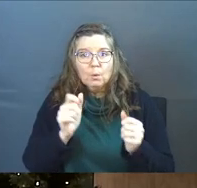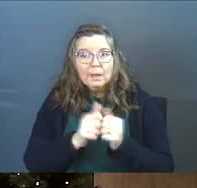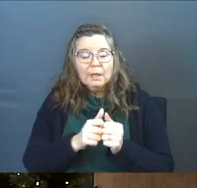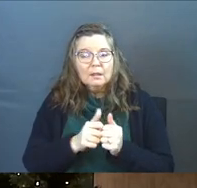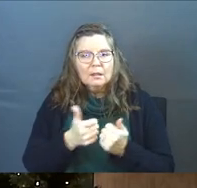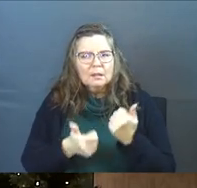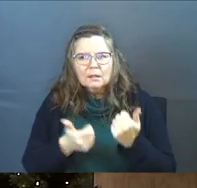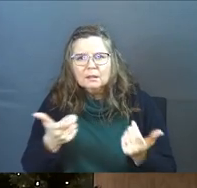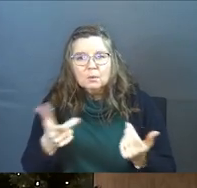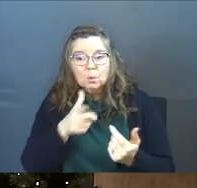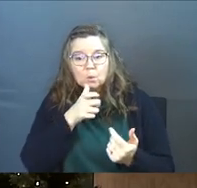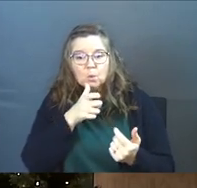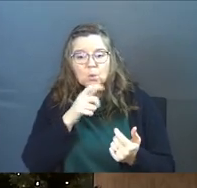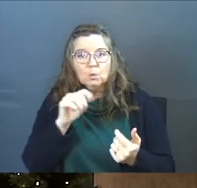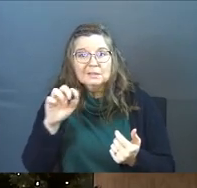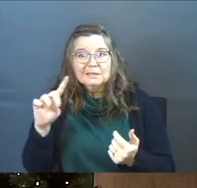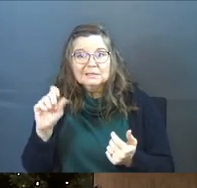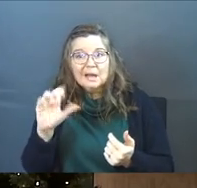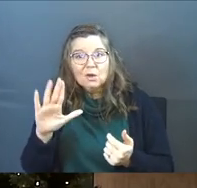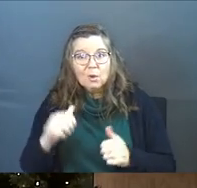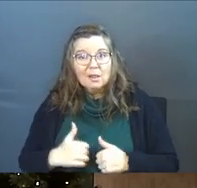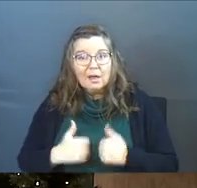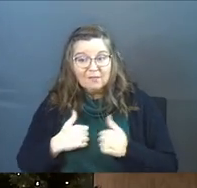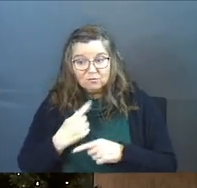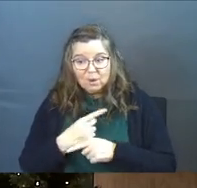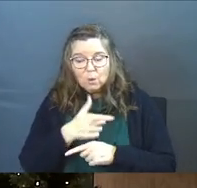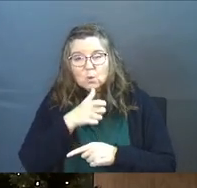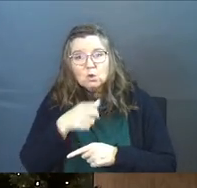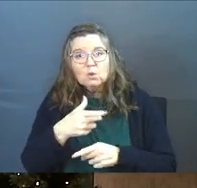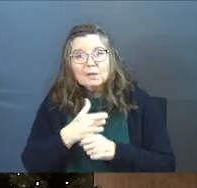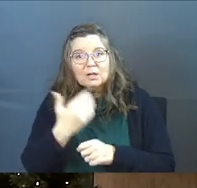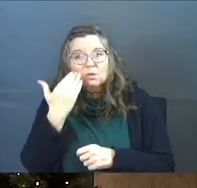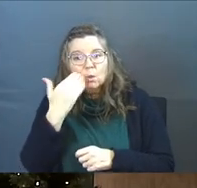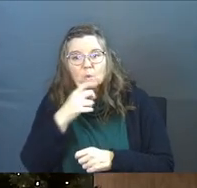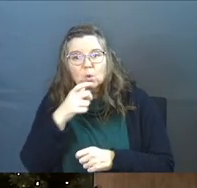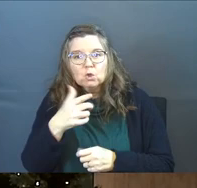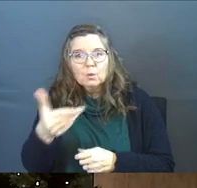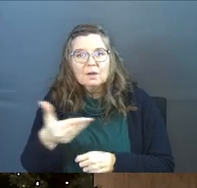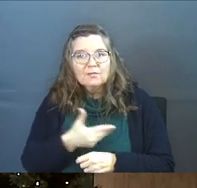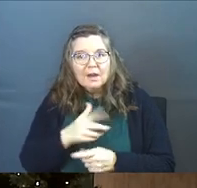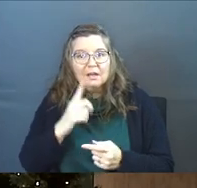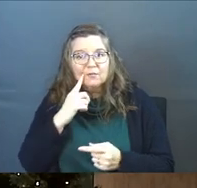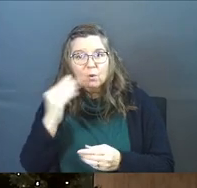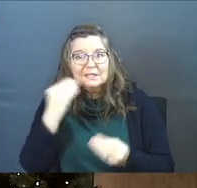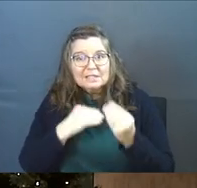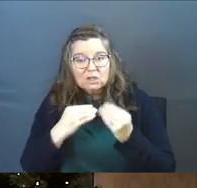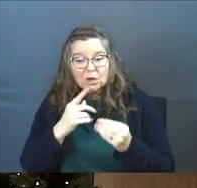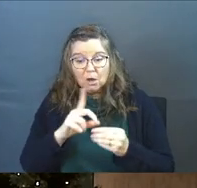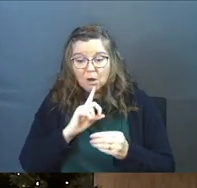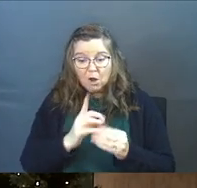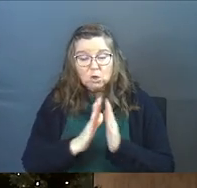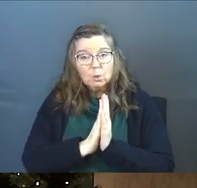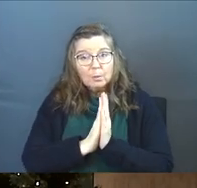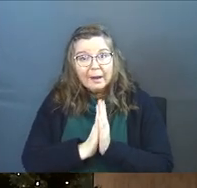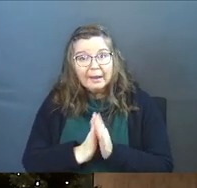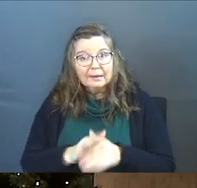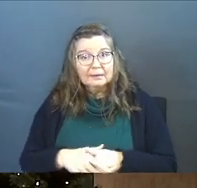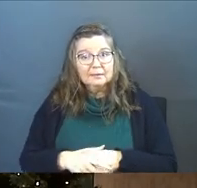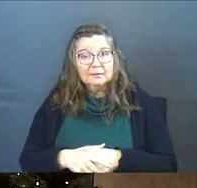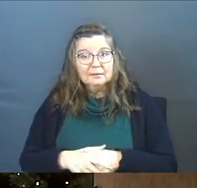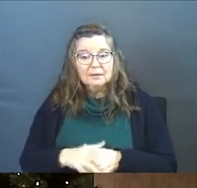there with? Who are the tods in your life? Right? Who are you getting to know? Who are you inviting over for dinner? And are you praying?